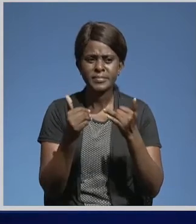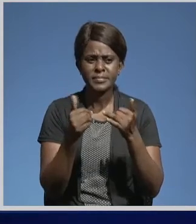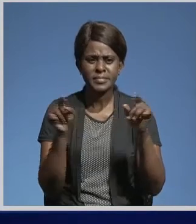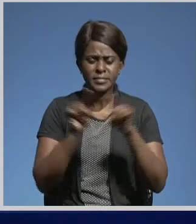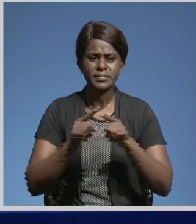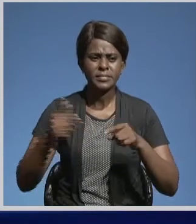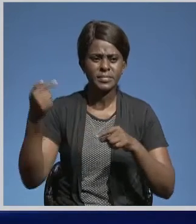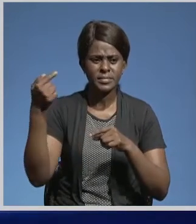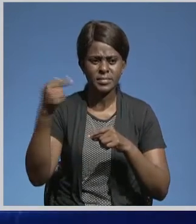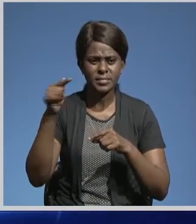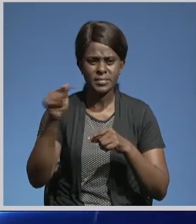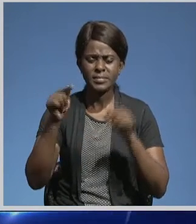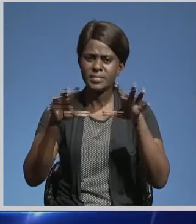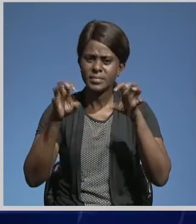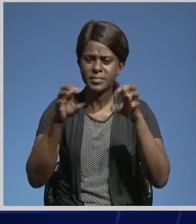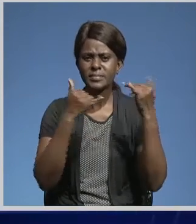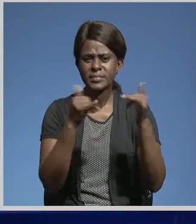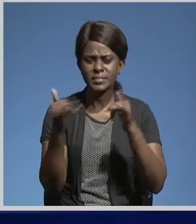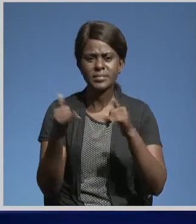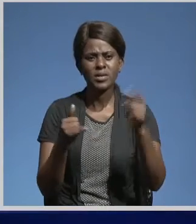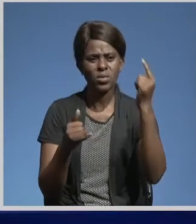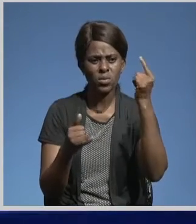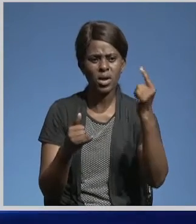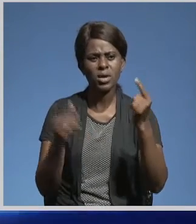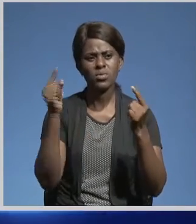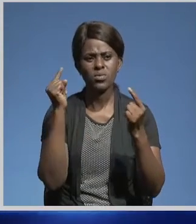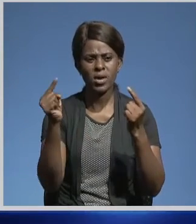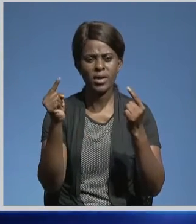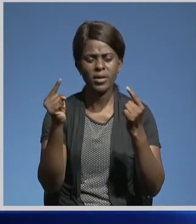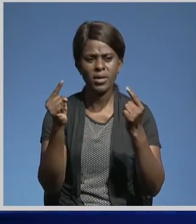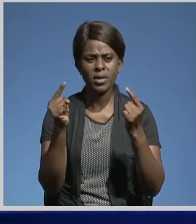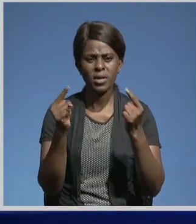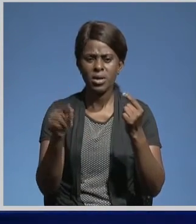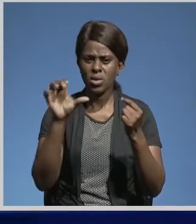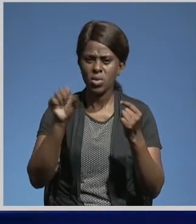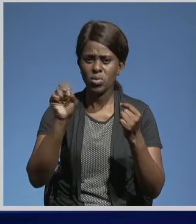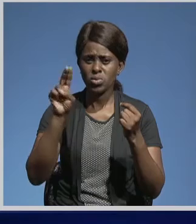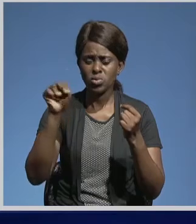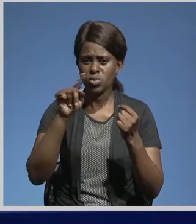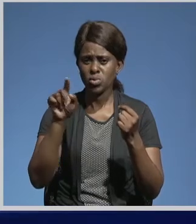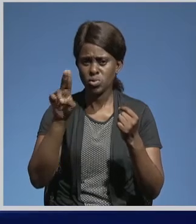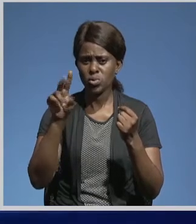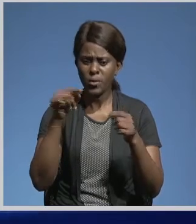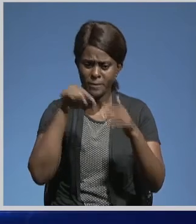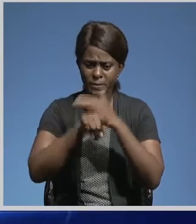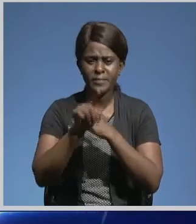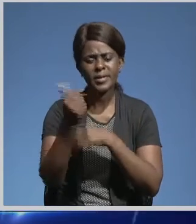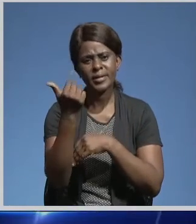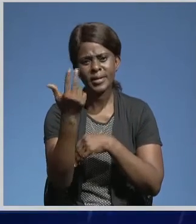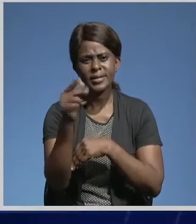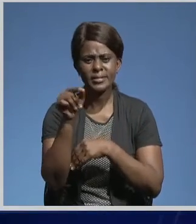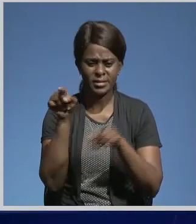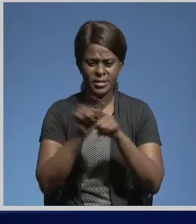and Young Eagles played to a 1-0 draw. Bonfess Sunzu scored an own goal in the 13th minute